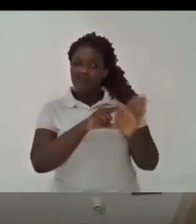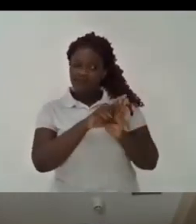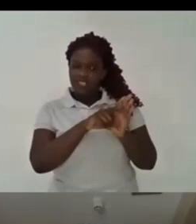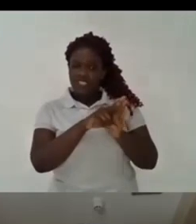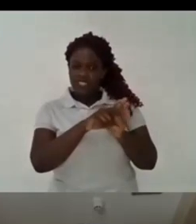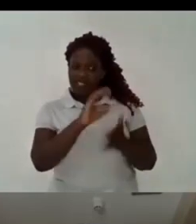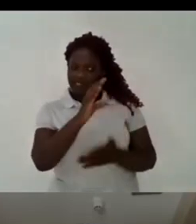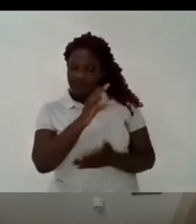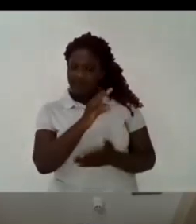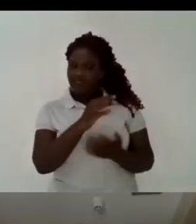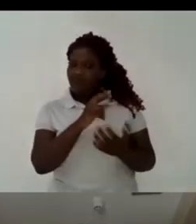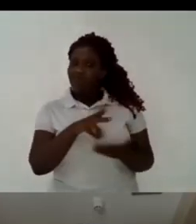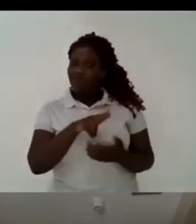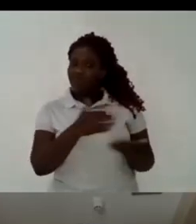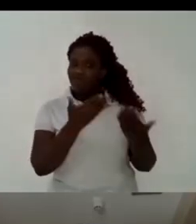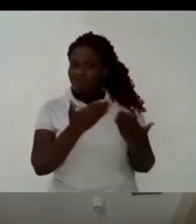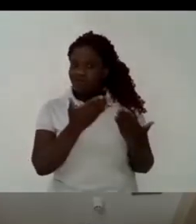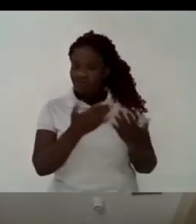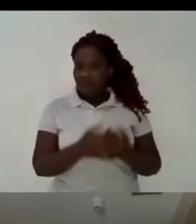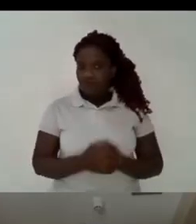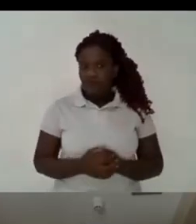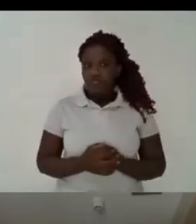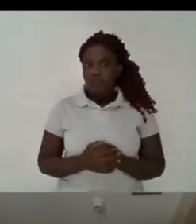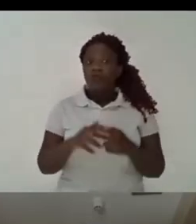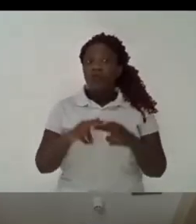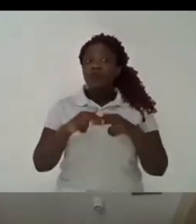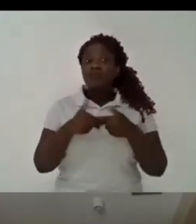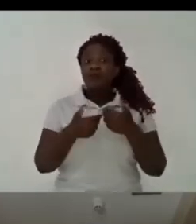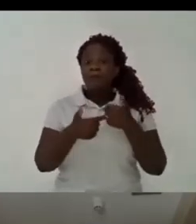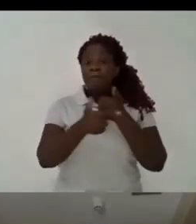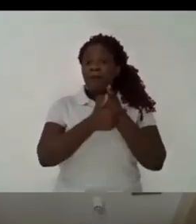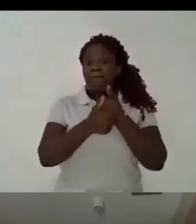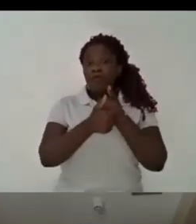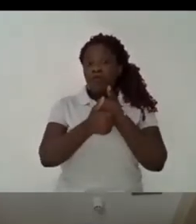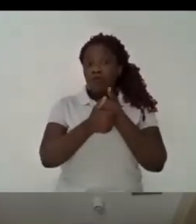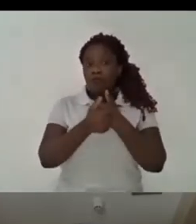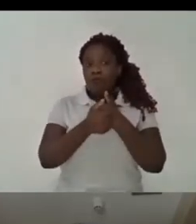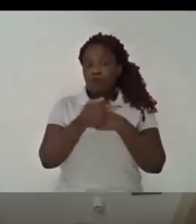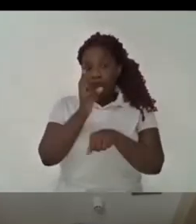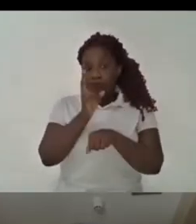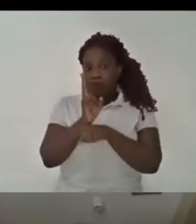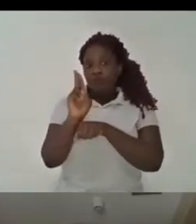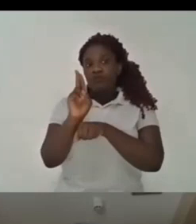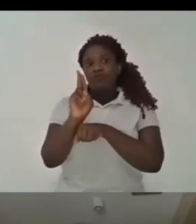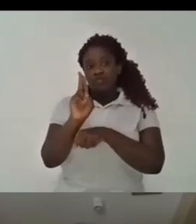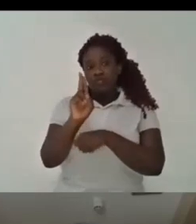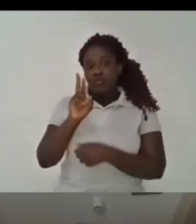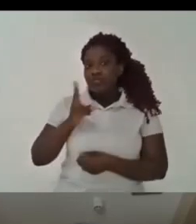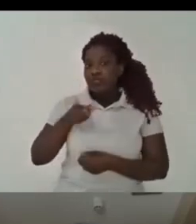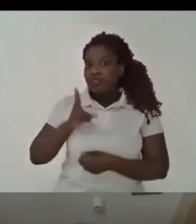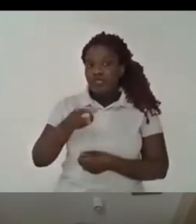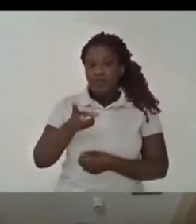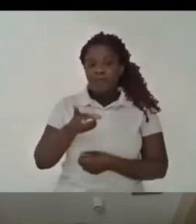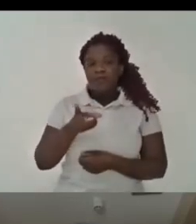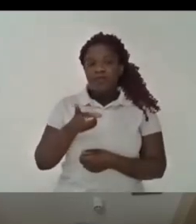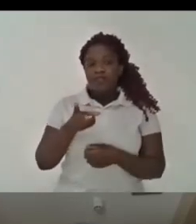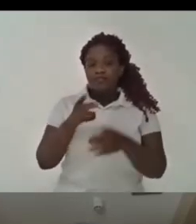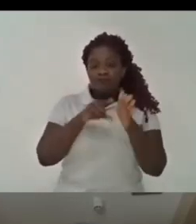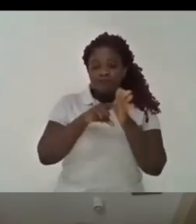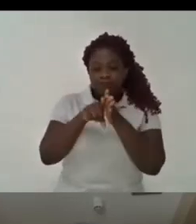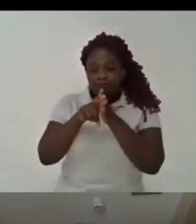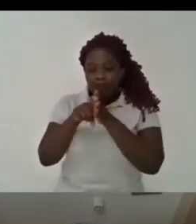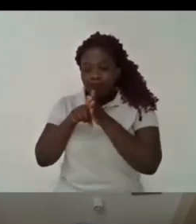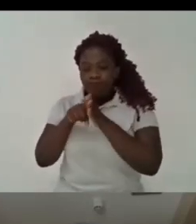and then that part of the society starts saying well this is not a a a proper study this is not